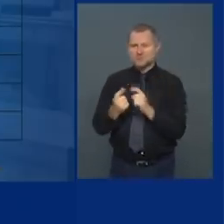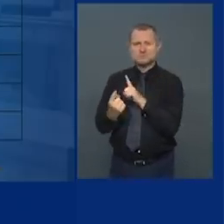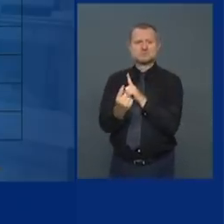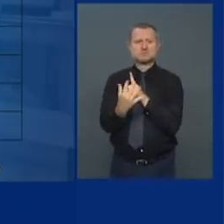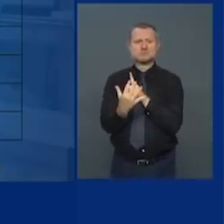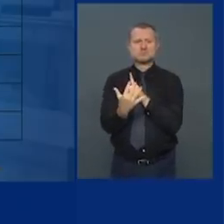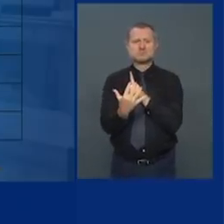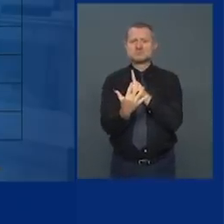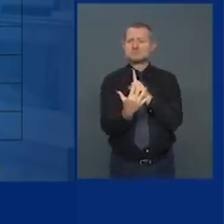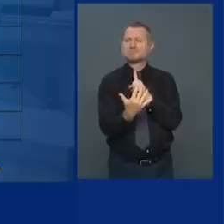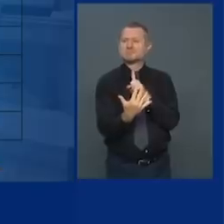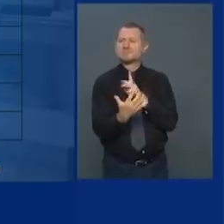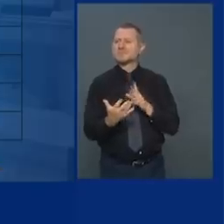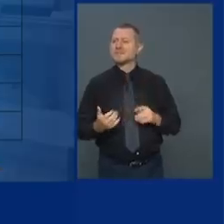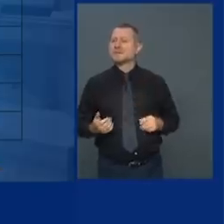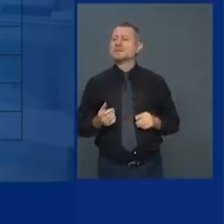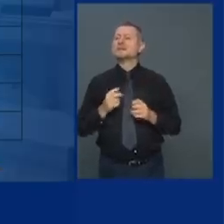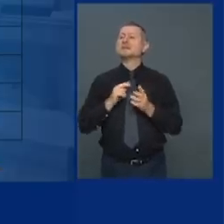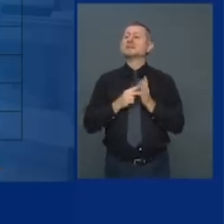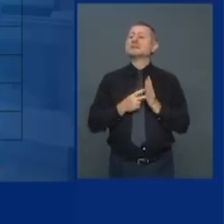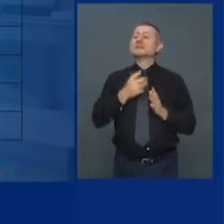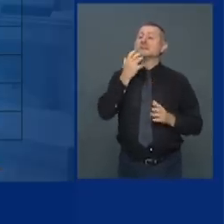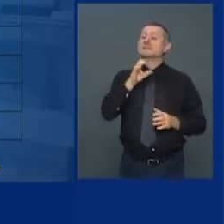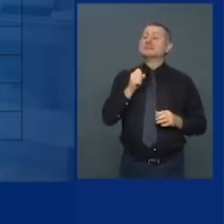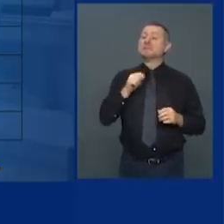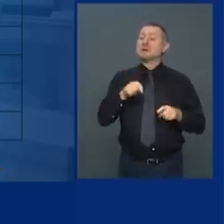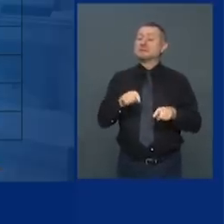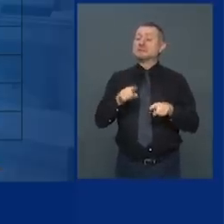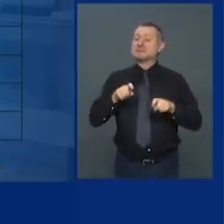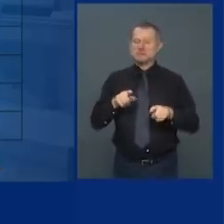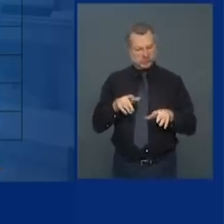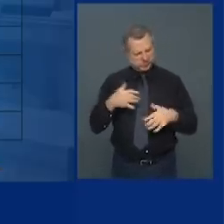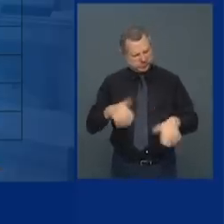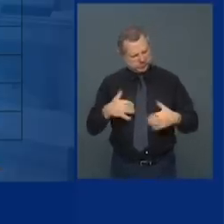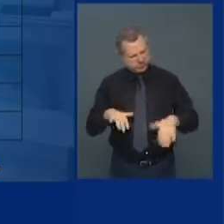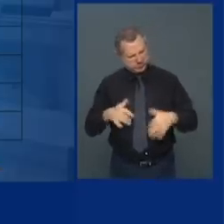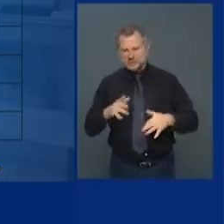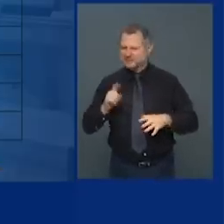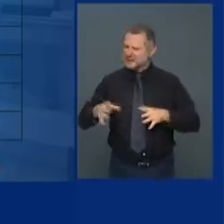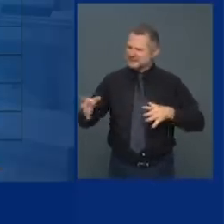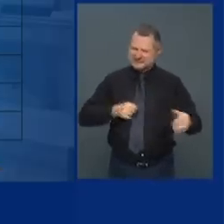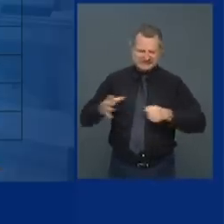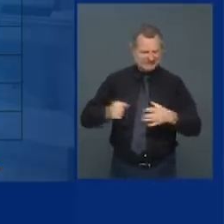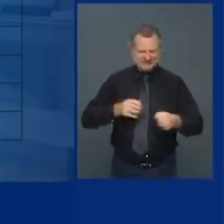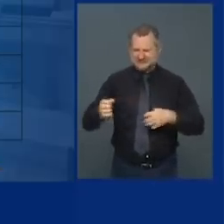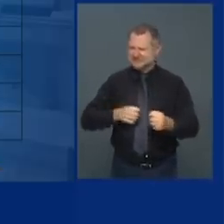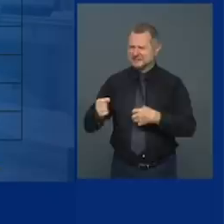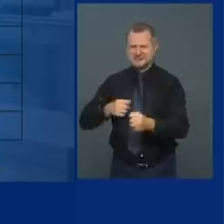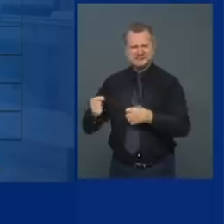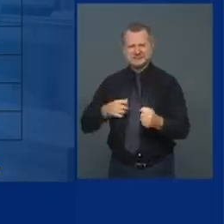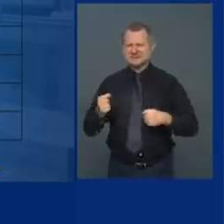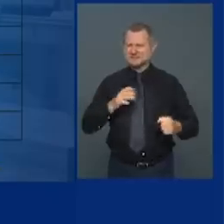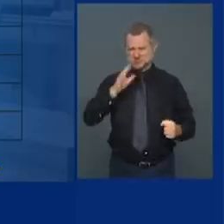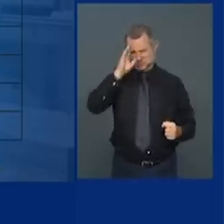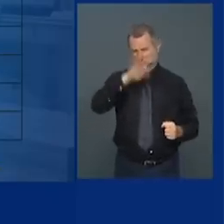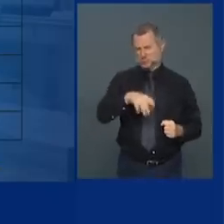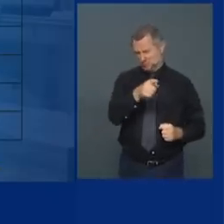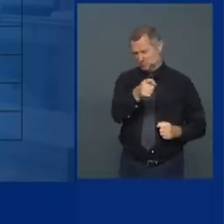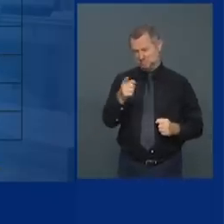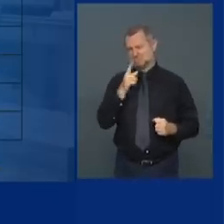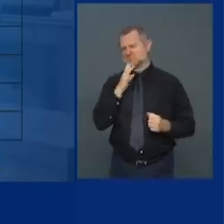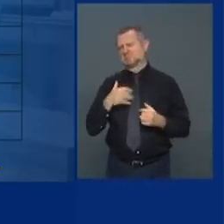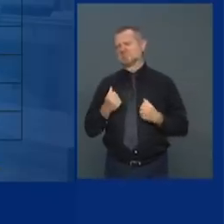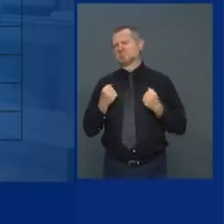those tests from those hotspots, which, again, are disproportionate because we've poured so many tests into those